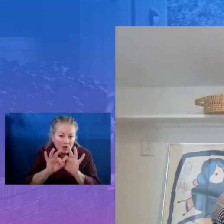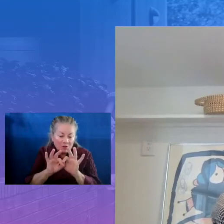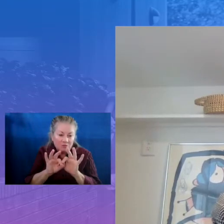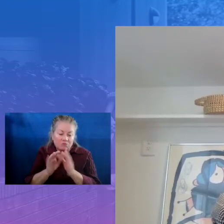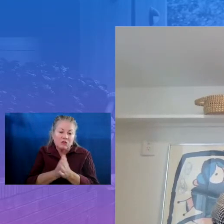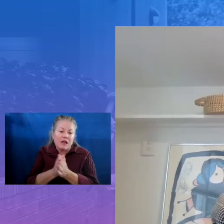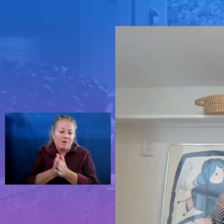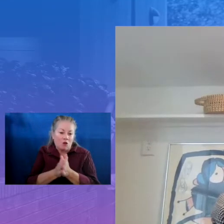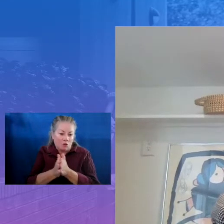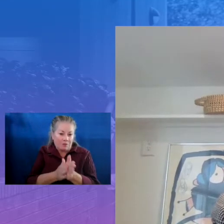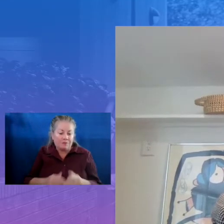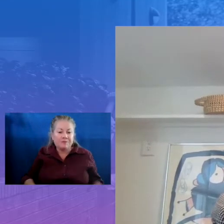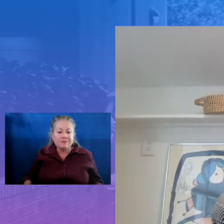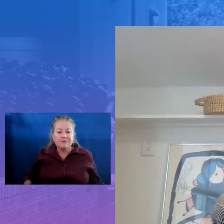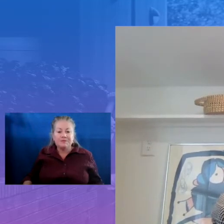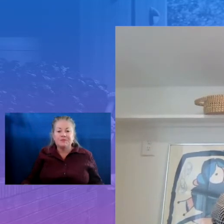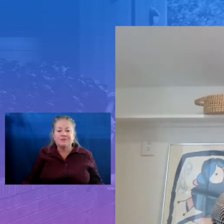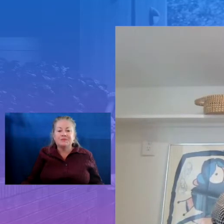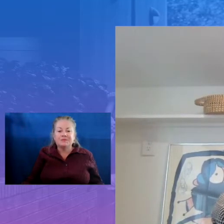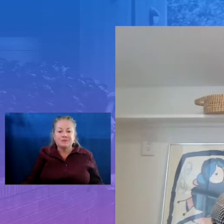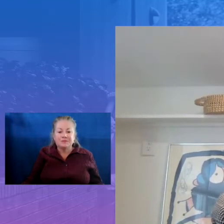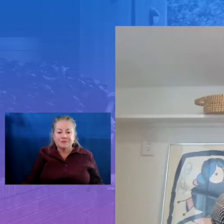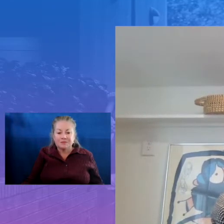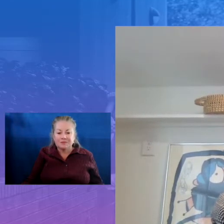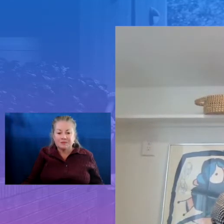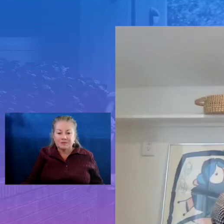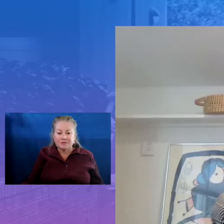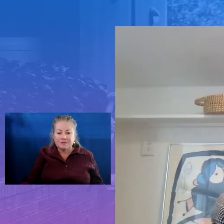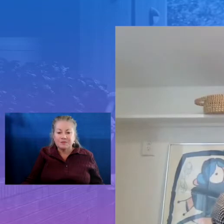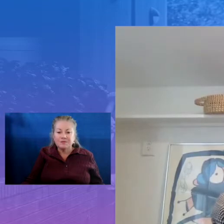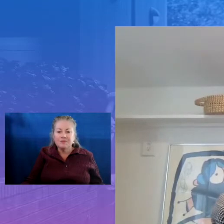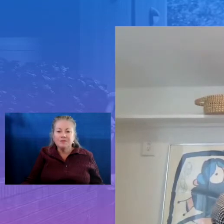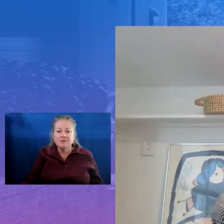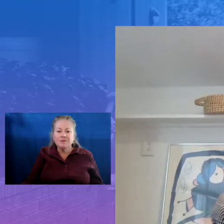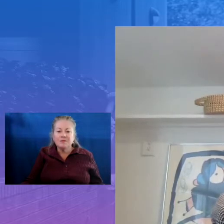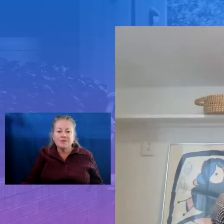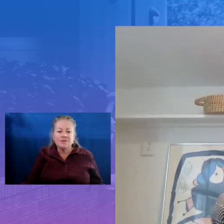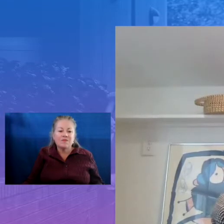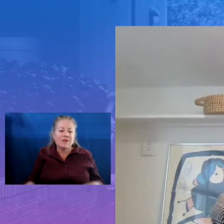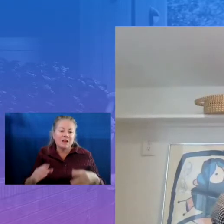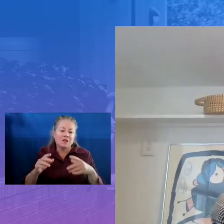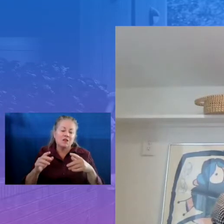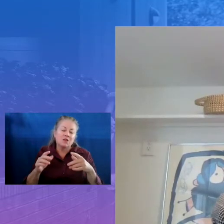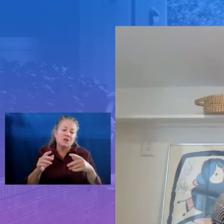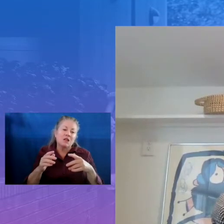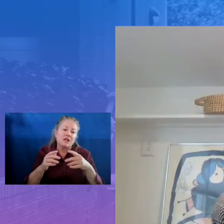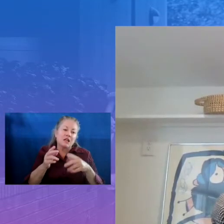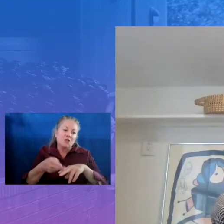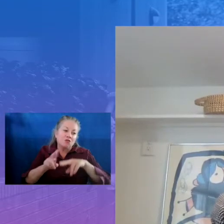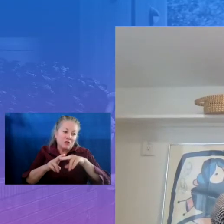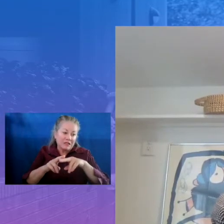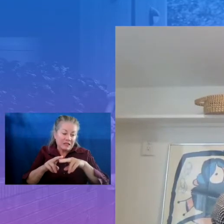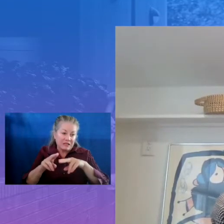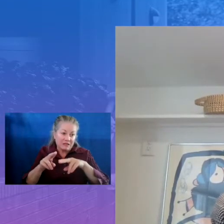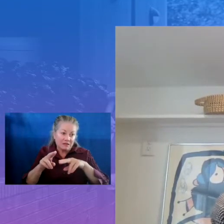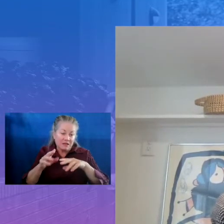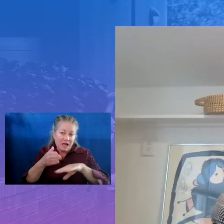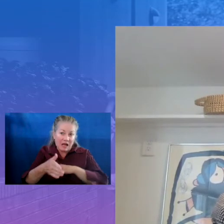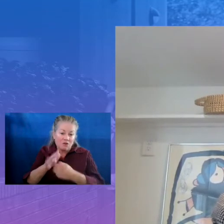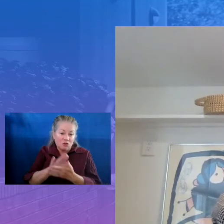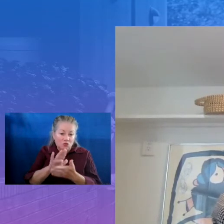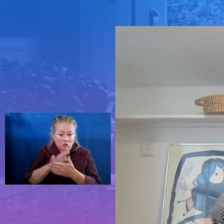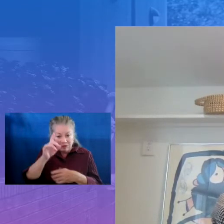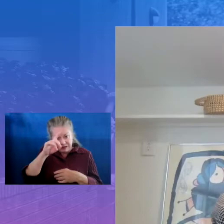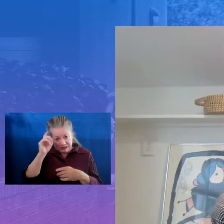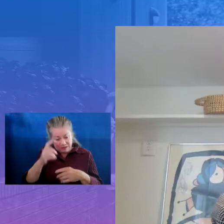dramatically increasing and improving comprehensive afterschool and summer enrichment opportunities right now really should be your